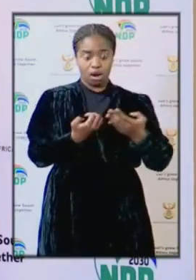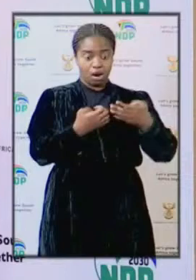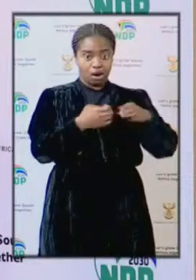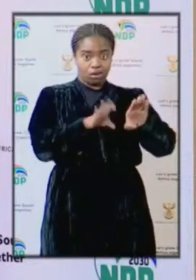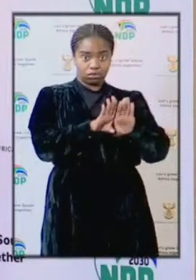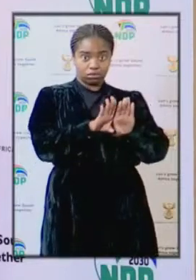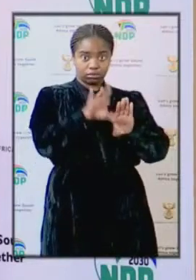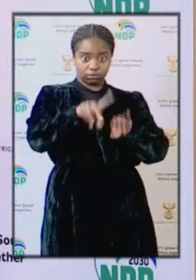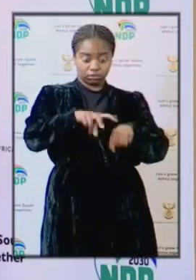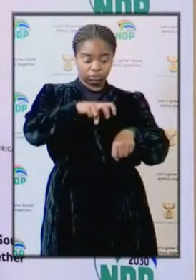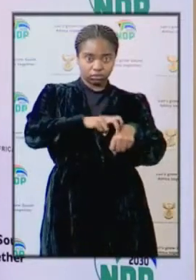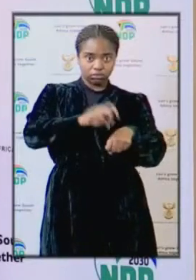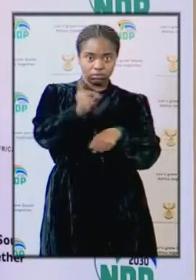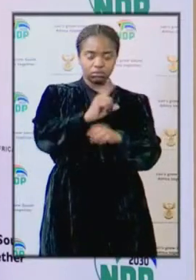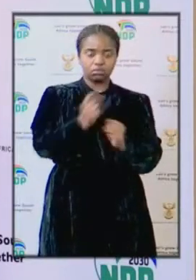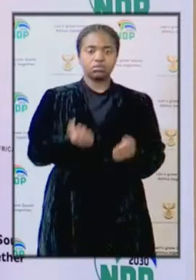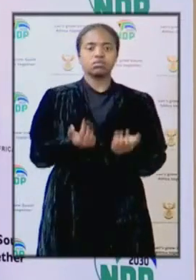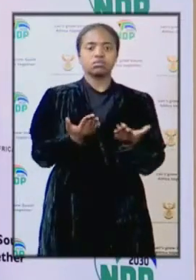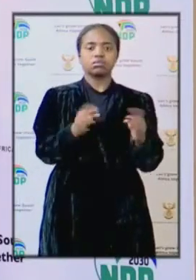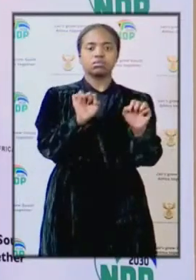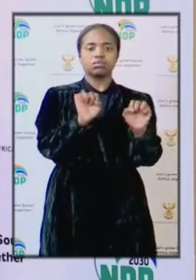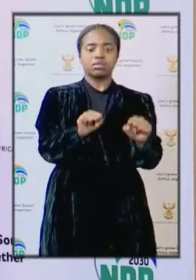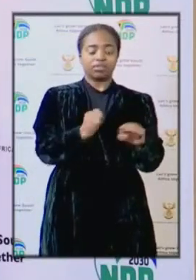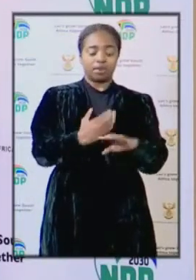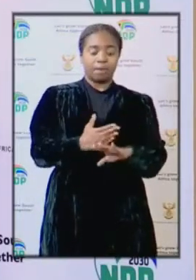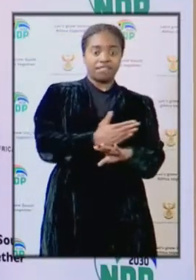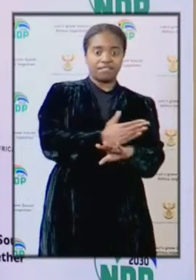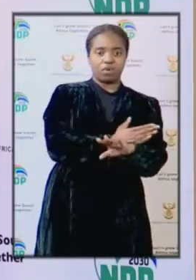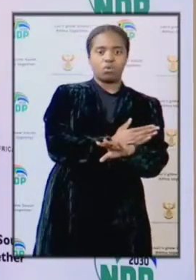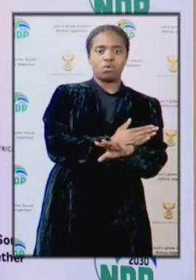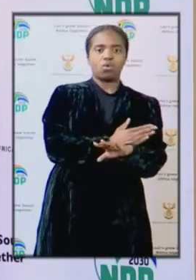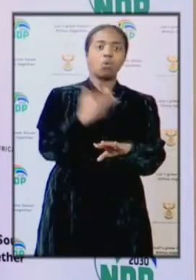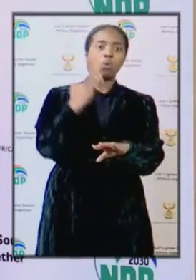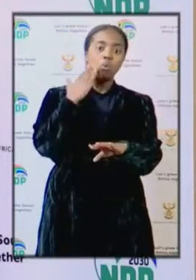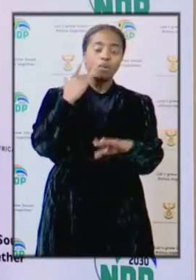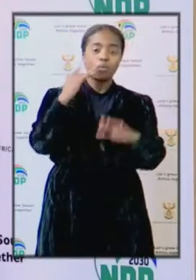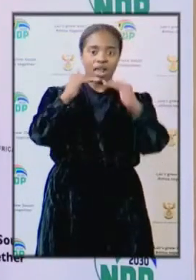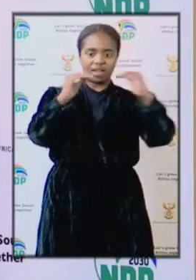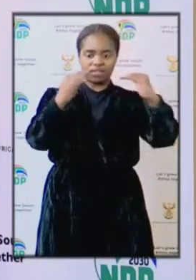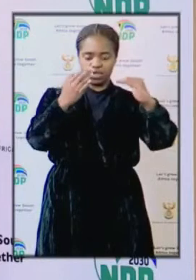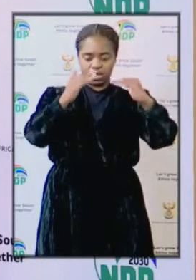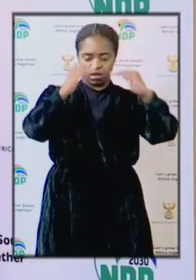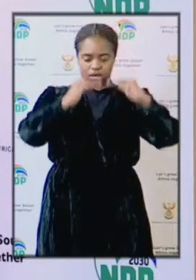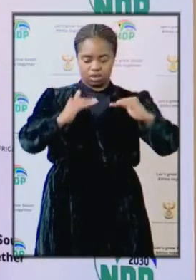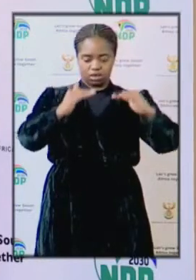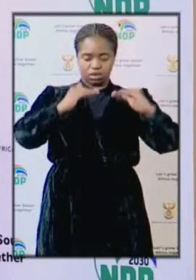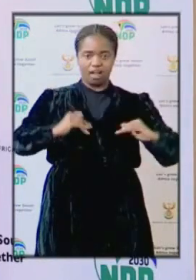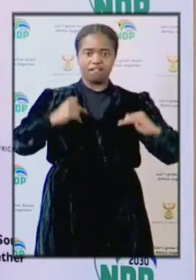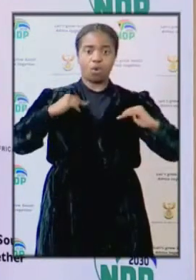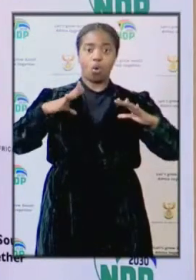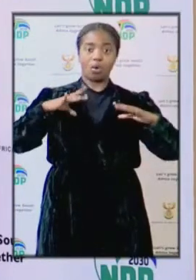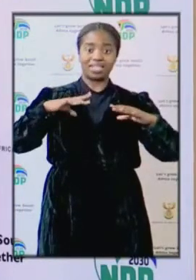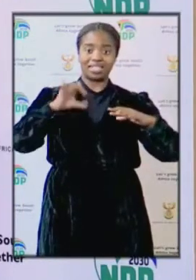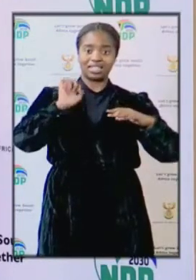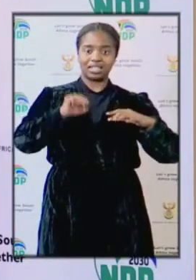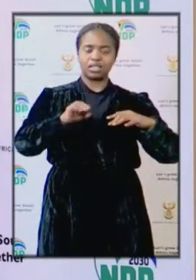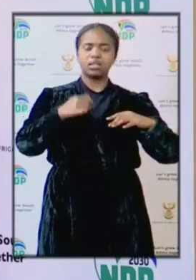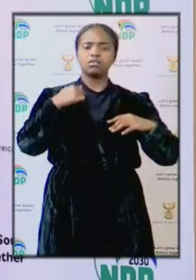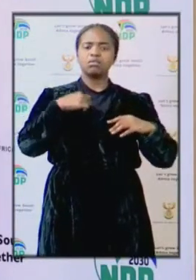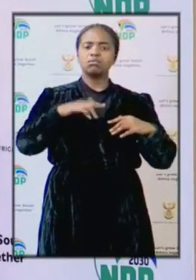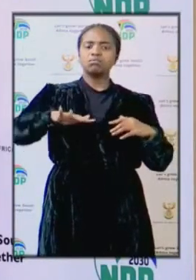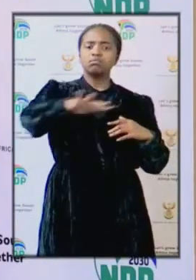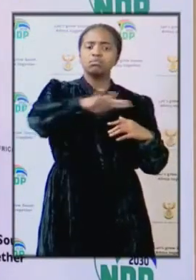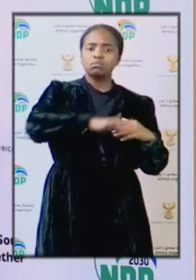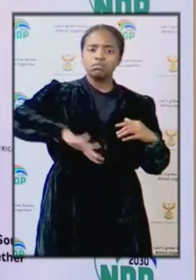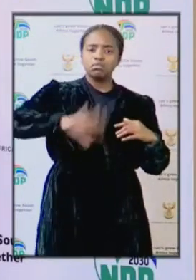such sectors will need tourism services even before the sector is fully opened for leisure. This includes key elements